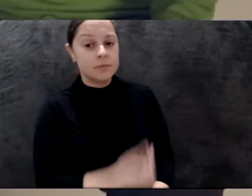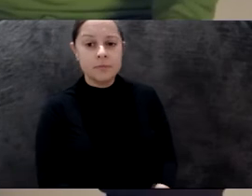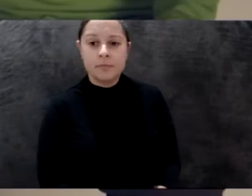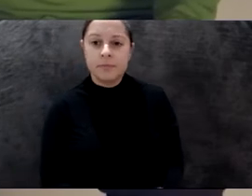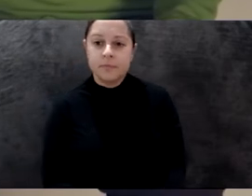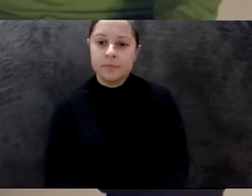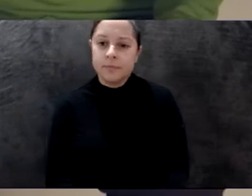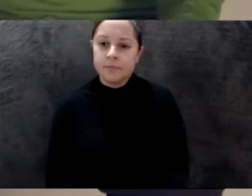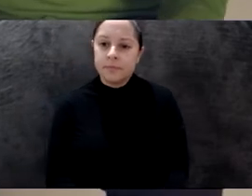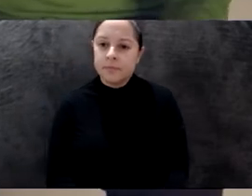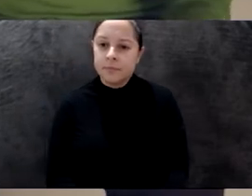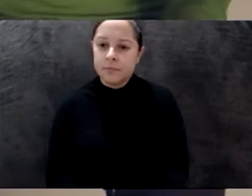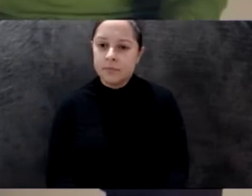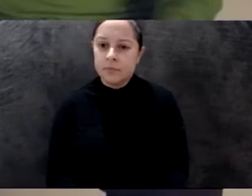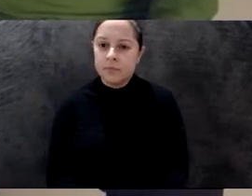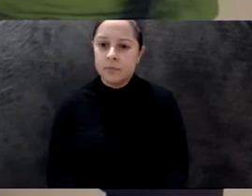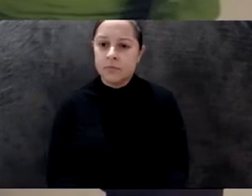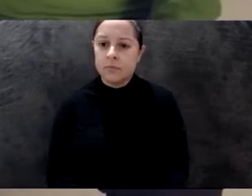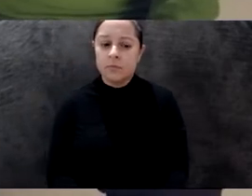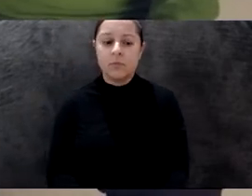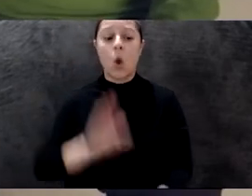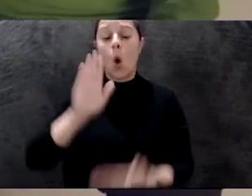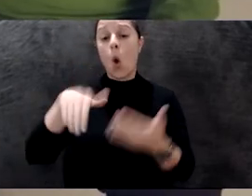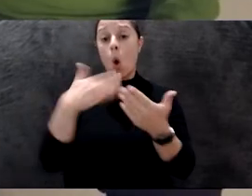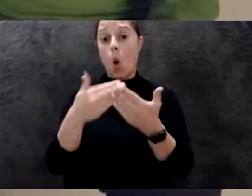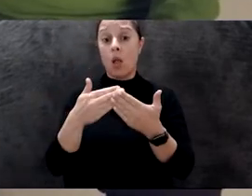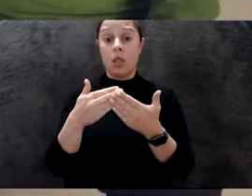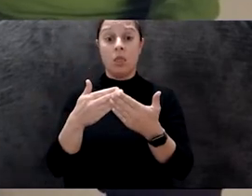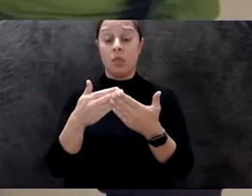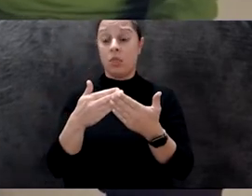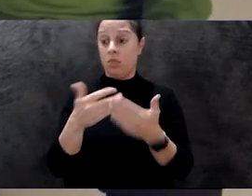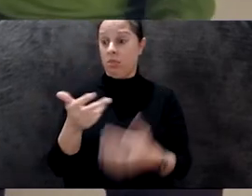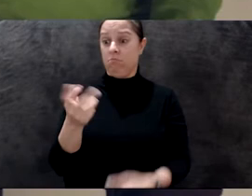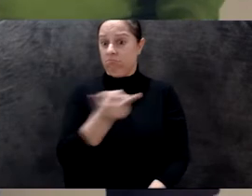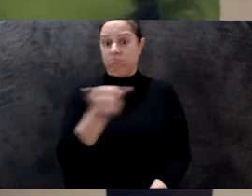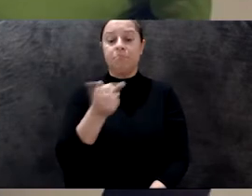And all of you have posed the question. I did not make any question.